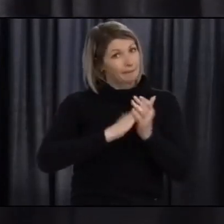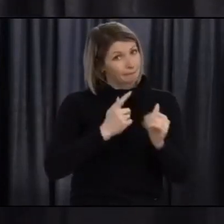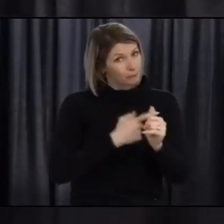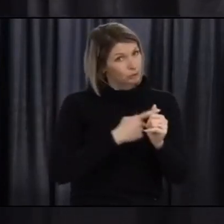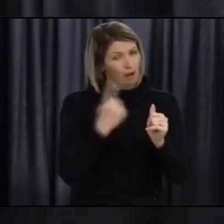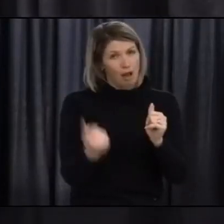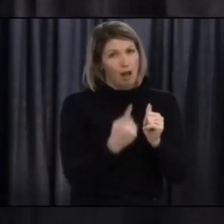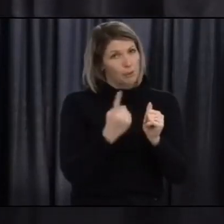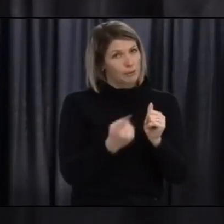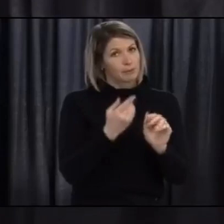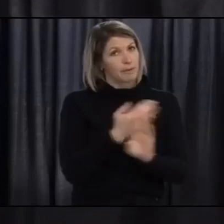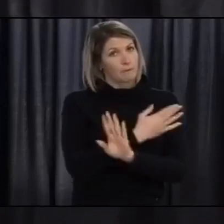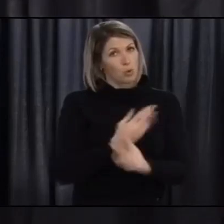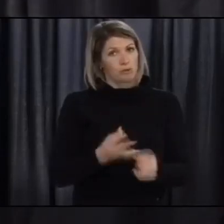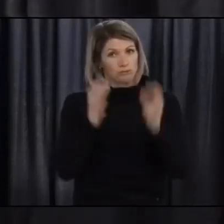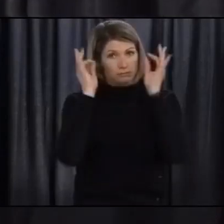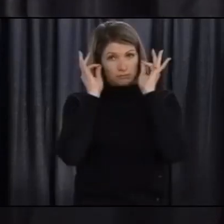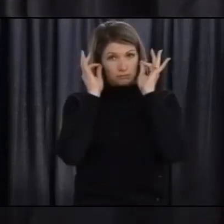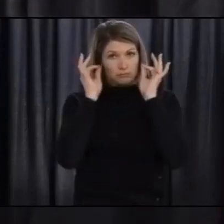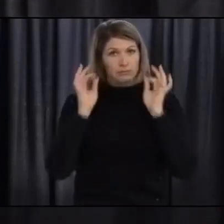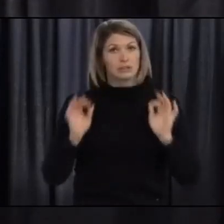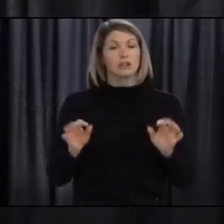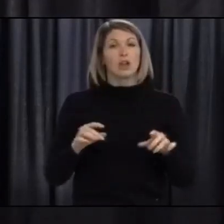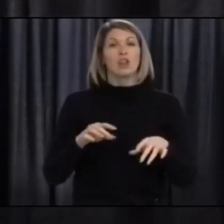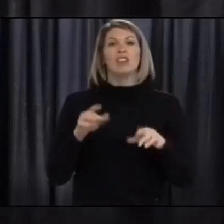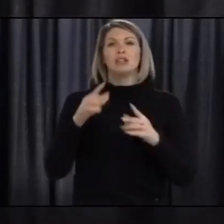Hold the mask by the top strings.